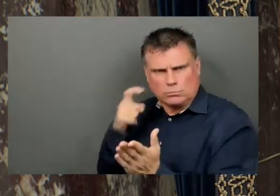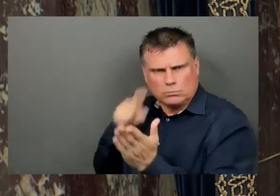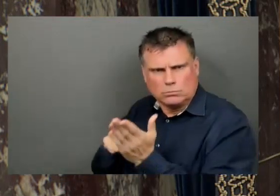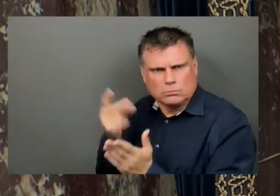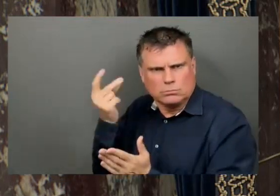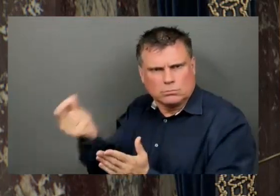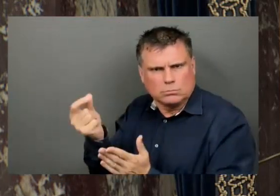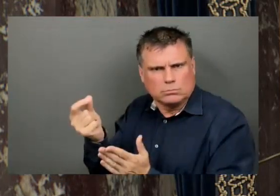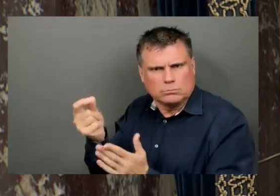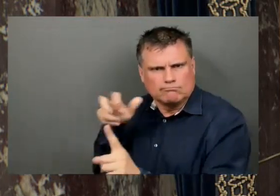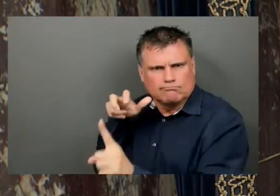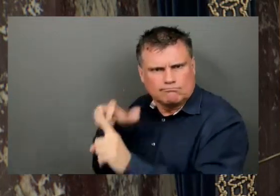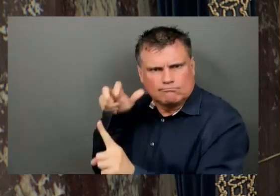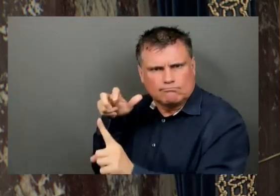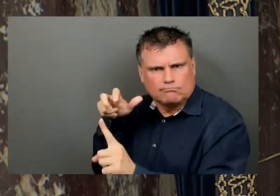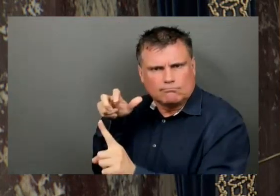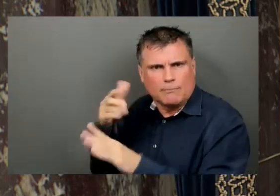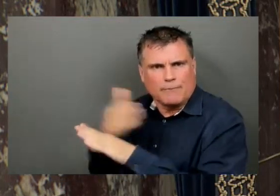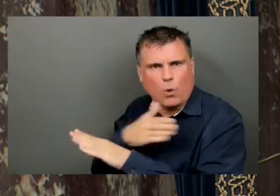myeloma patients. Thank you.